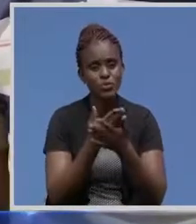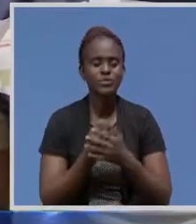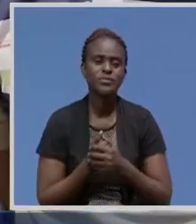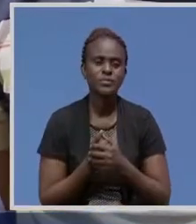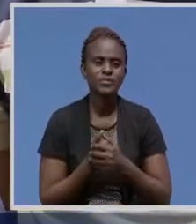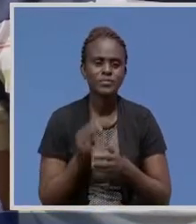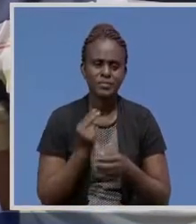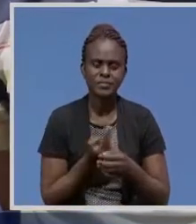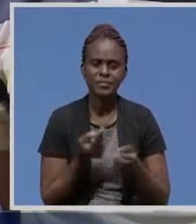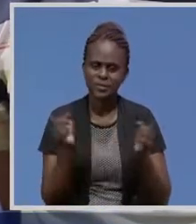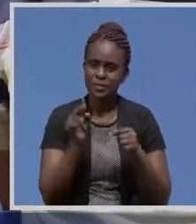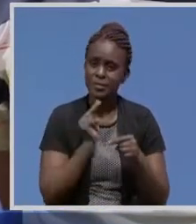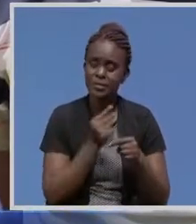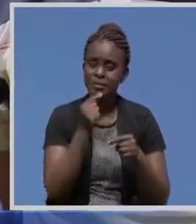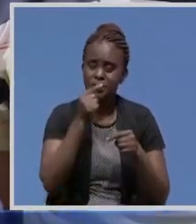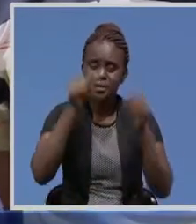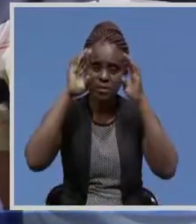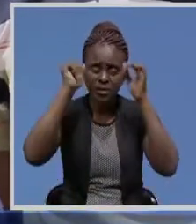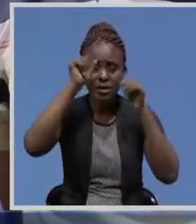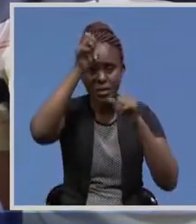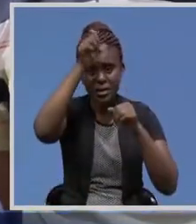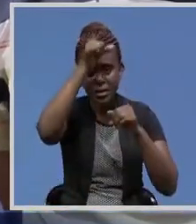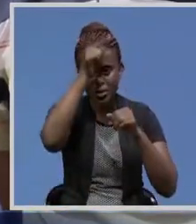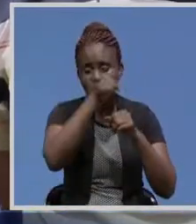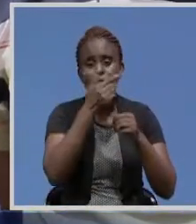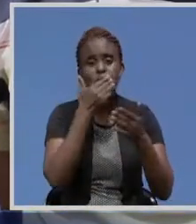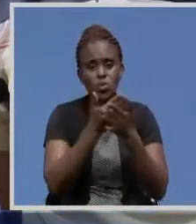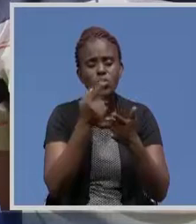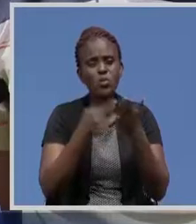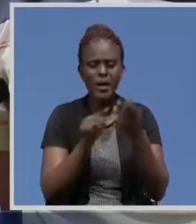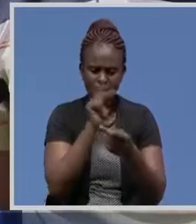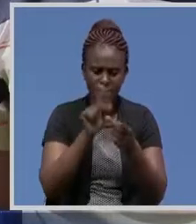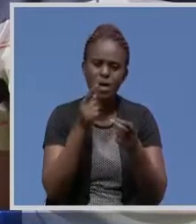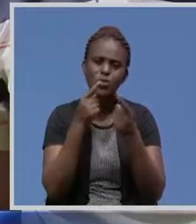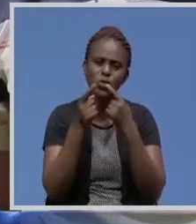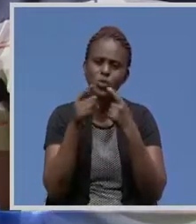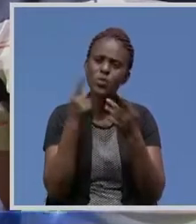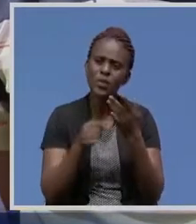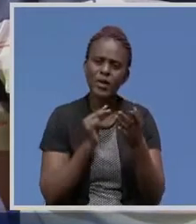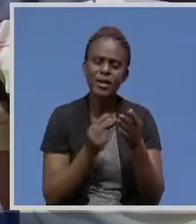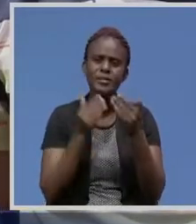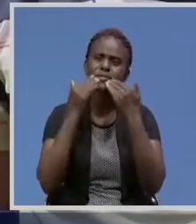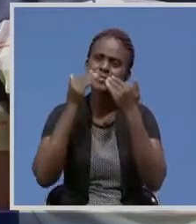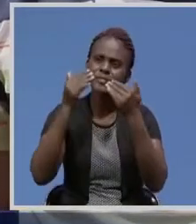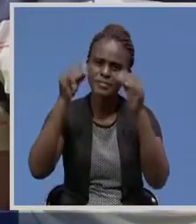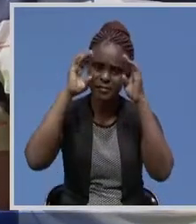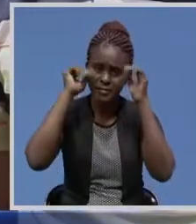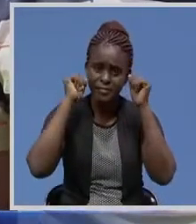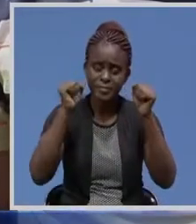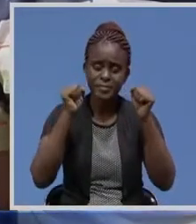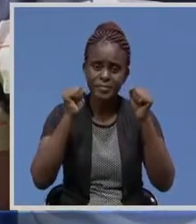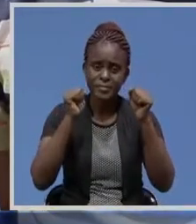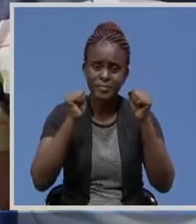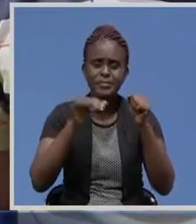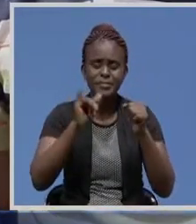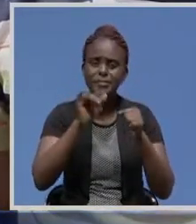That when we say that President Edgar Chagolongo means well, this is what we talk about. We want to thank the president. I